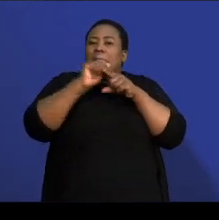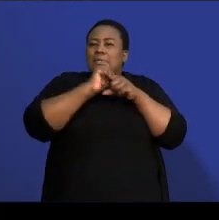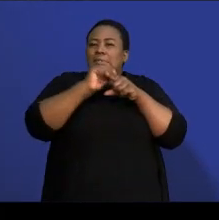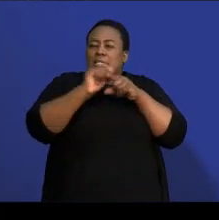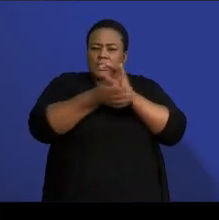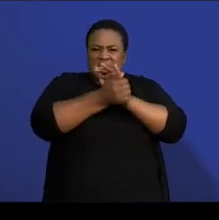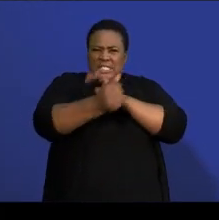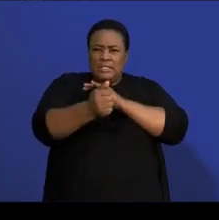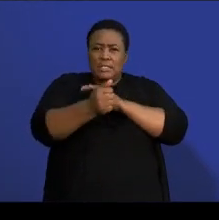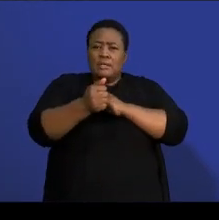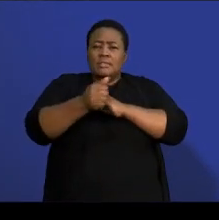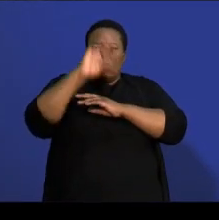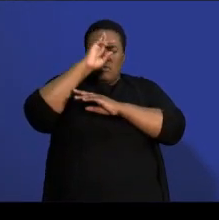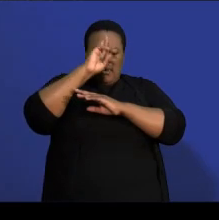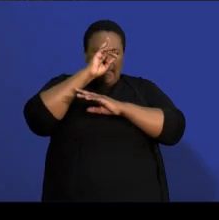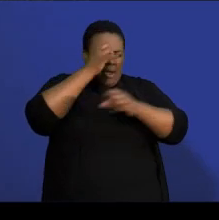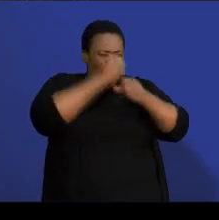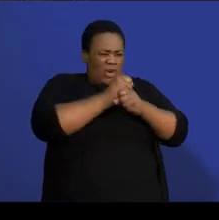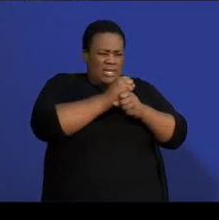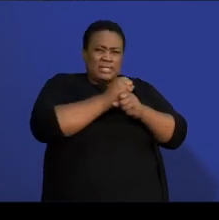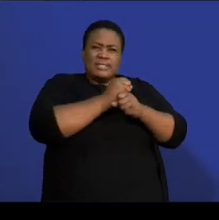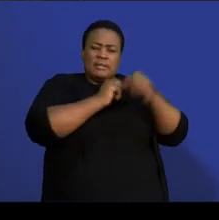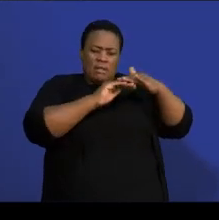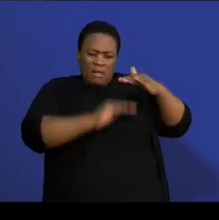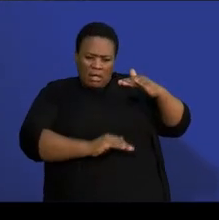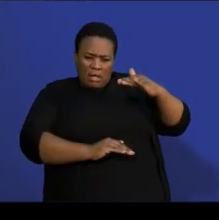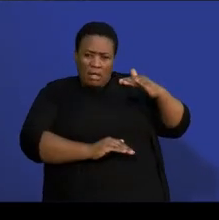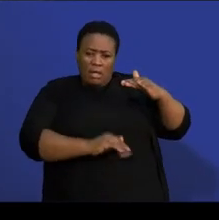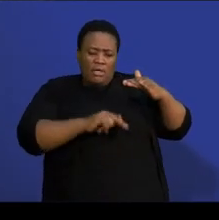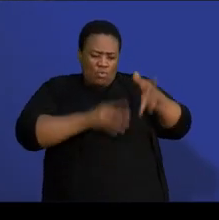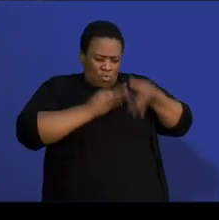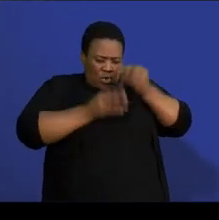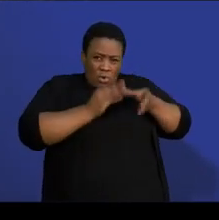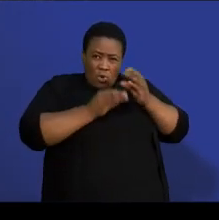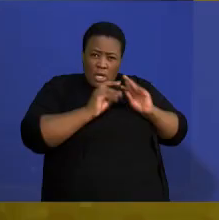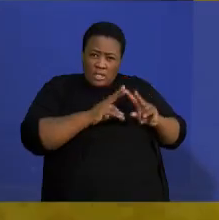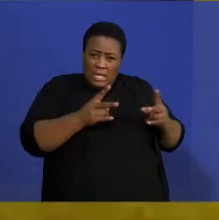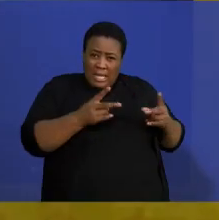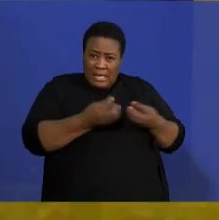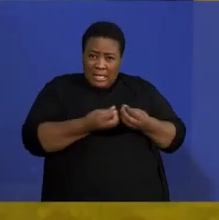the skills that you have learned in the earlier grades. The very first skill, guys, is factorizing. Now, when you talk about